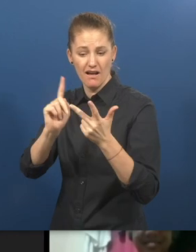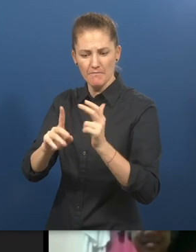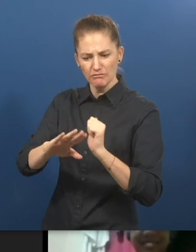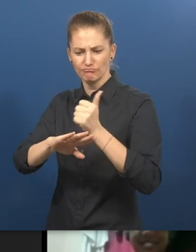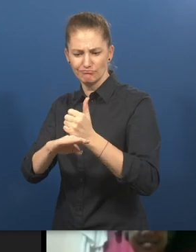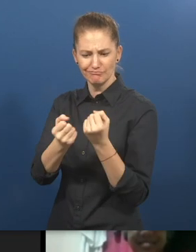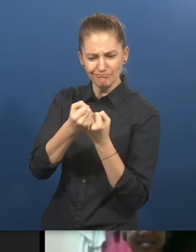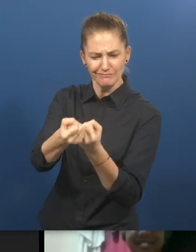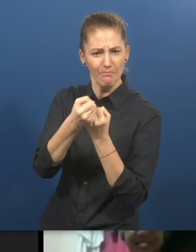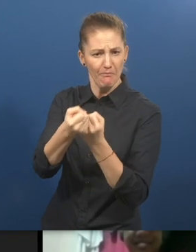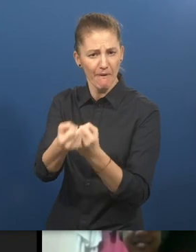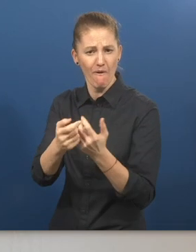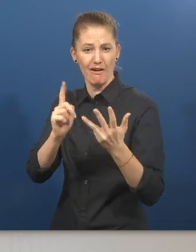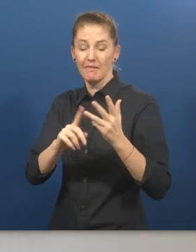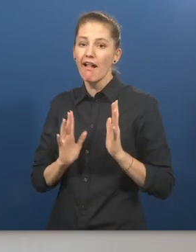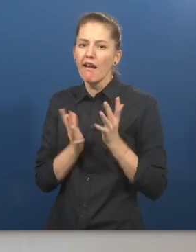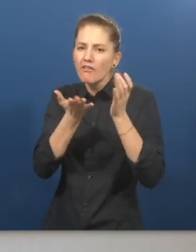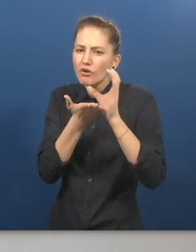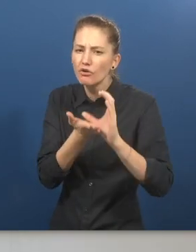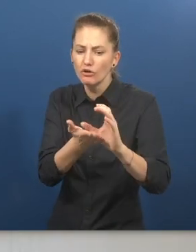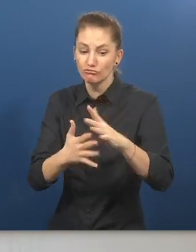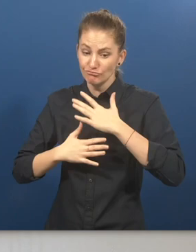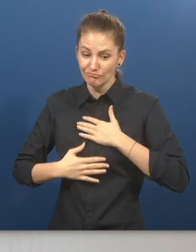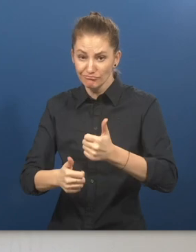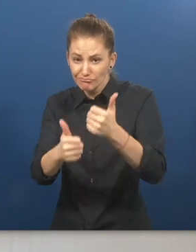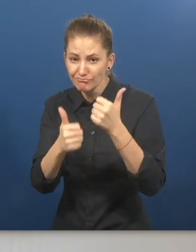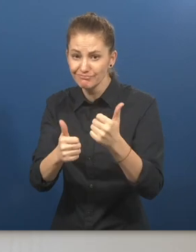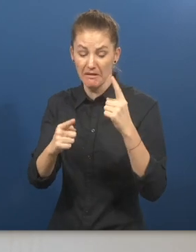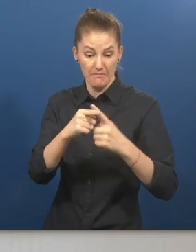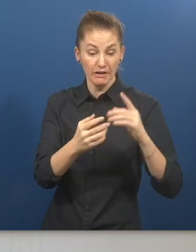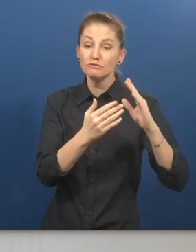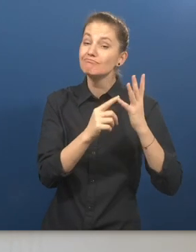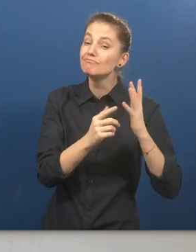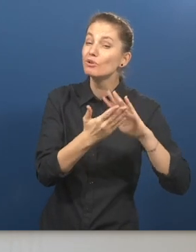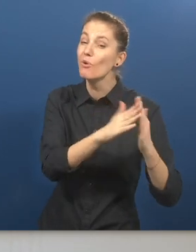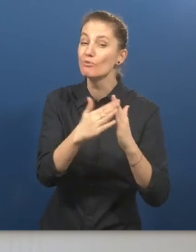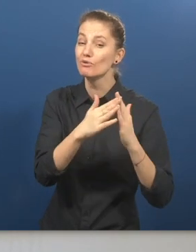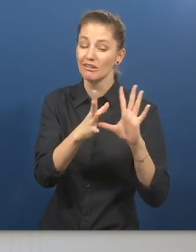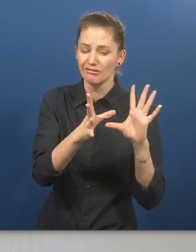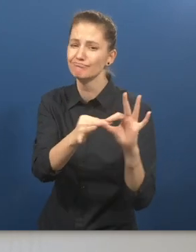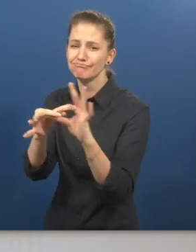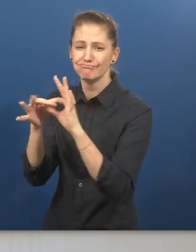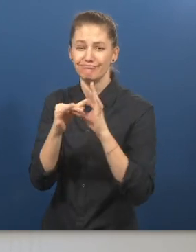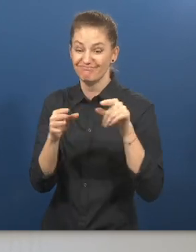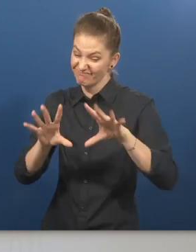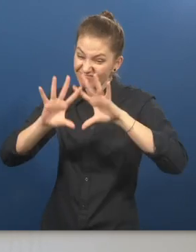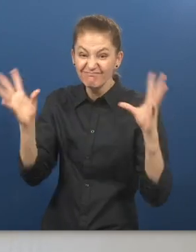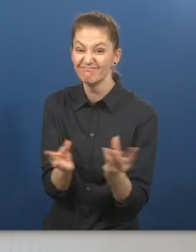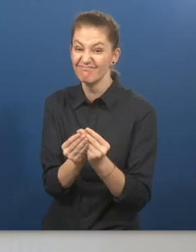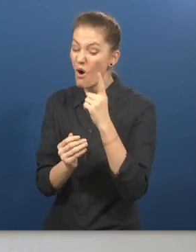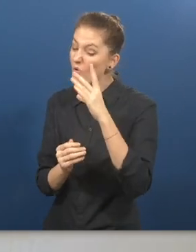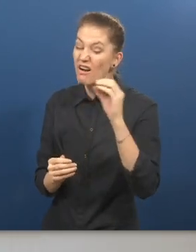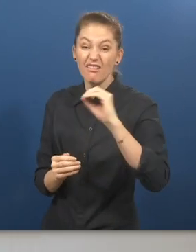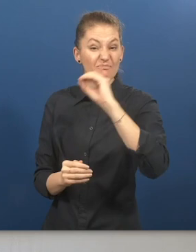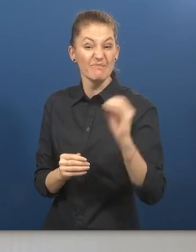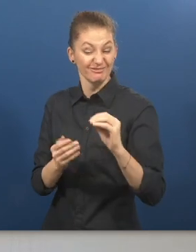life coaching through well-being sessions, and community building. It is delivered 100% online and it is cost-effective